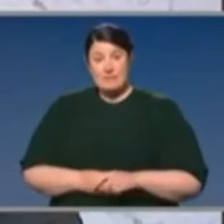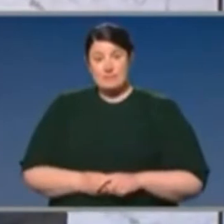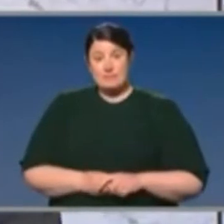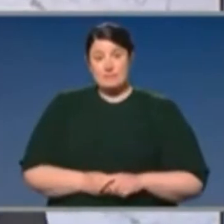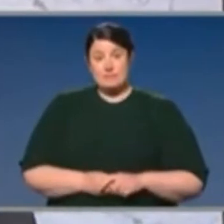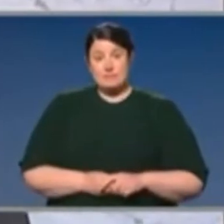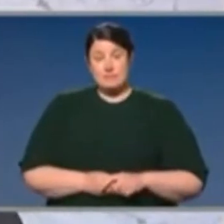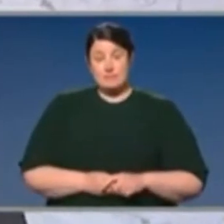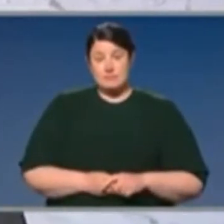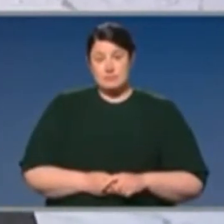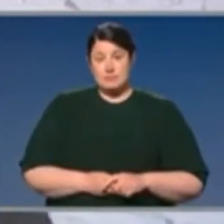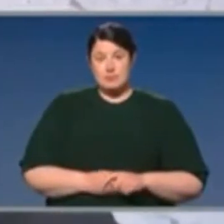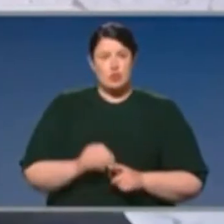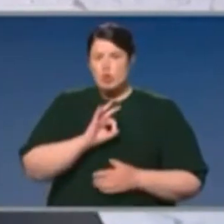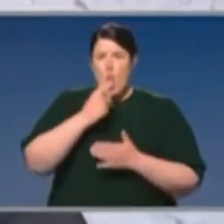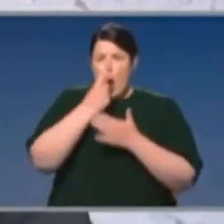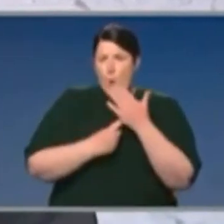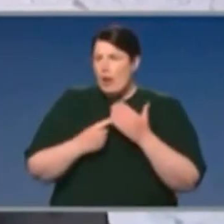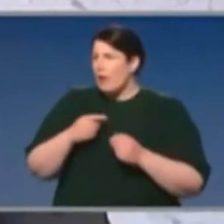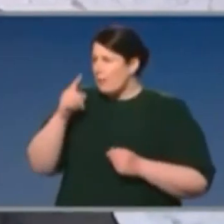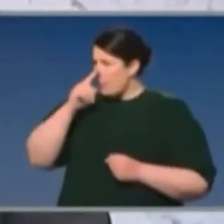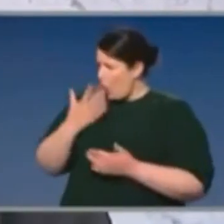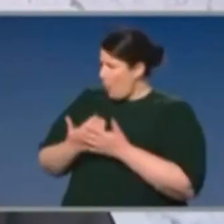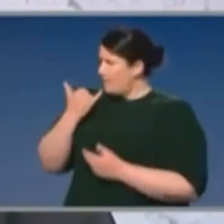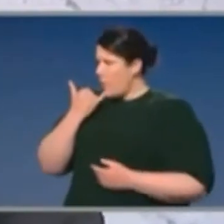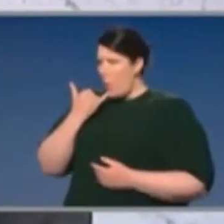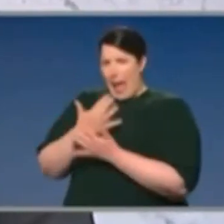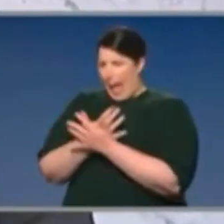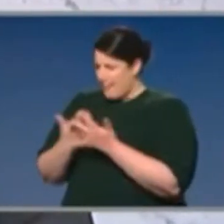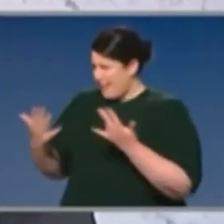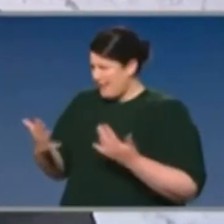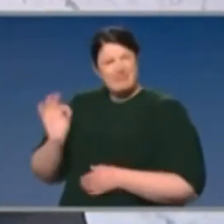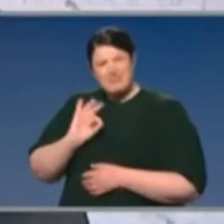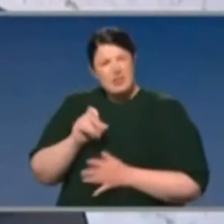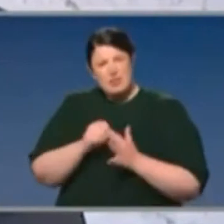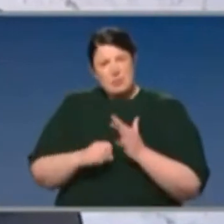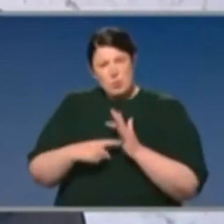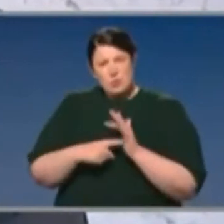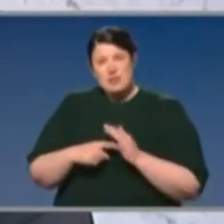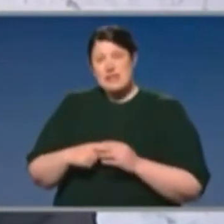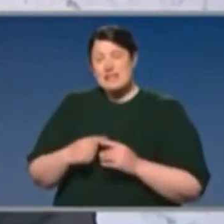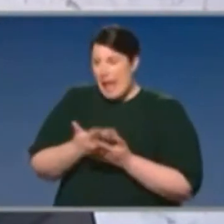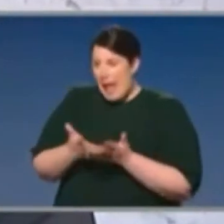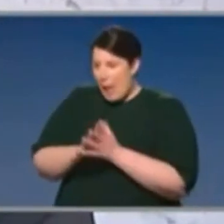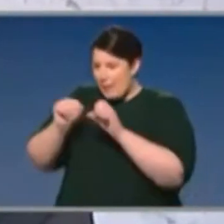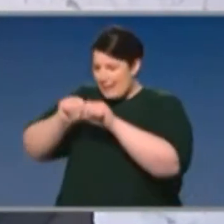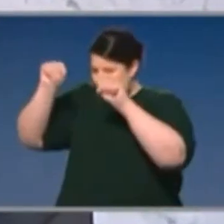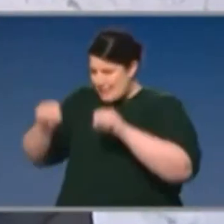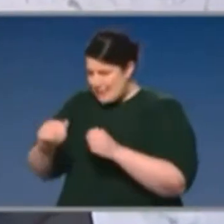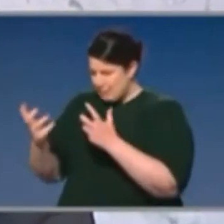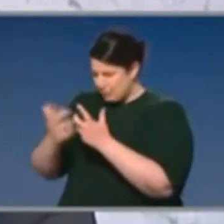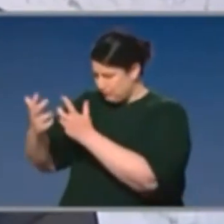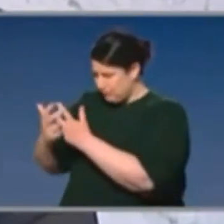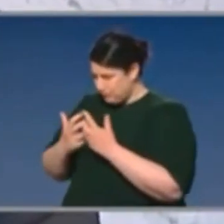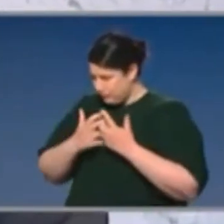And so it isn't just about how many people, Chris, it's just not about the resource that's thrown at it. It's how it's tasked and how it's integrated with its